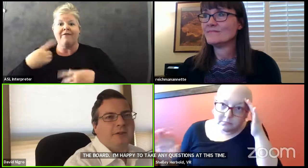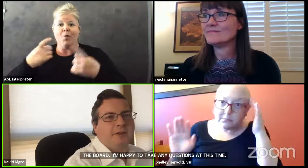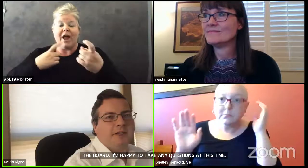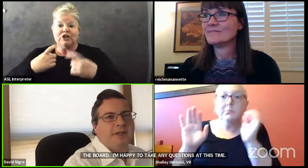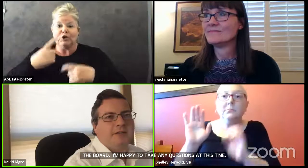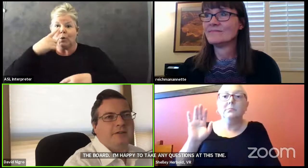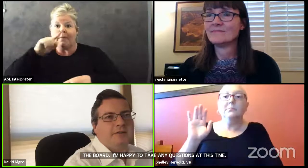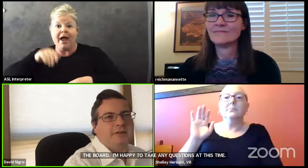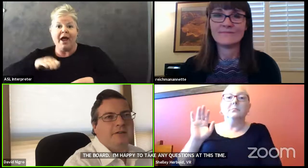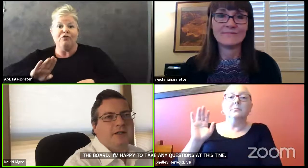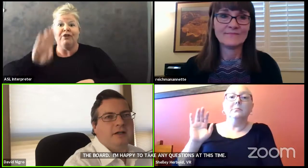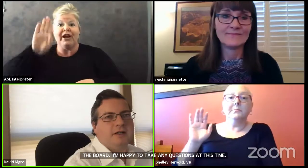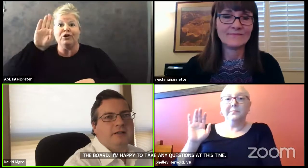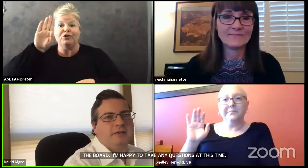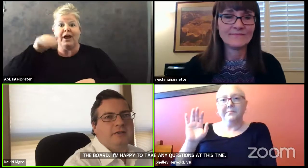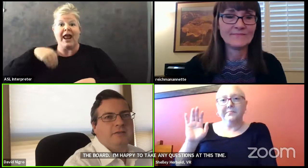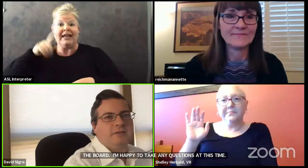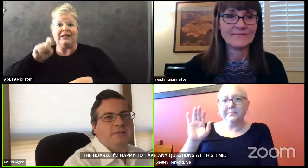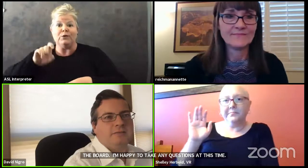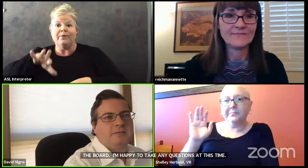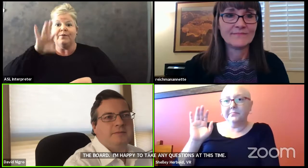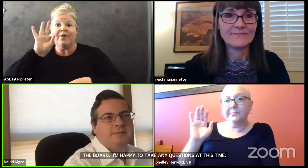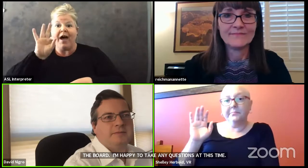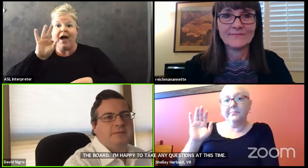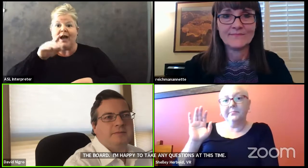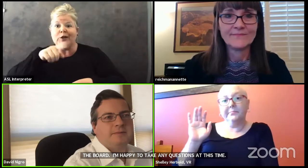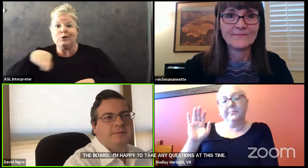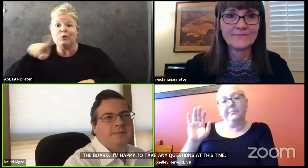me time to locate you on Zoom.